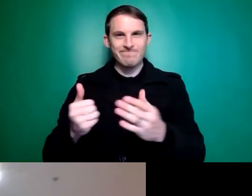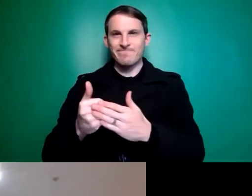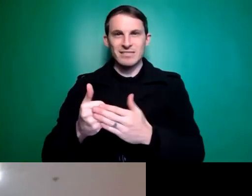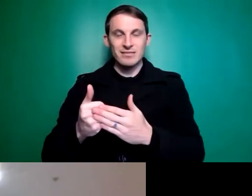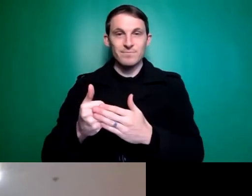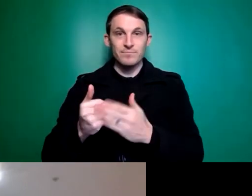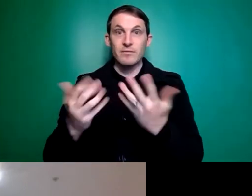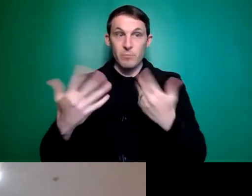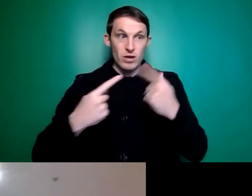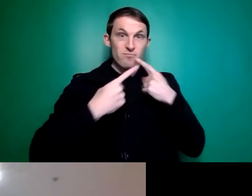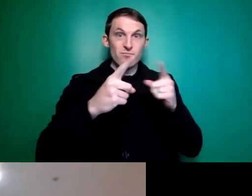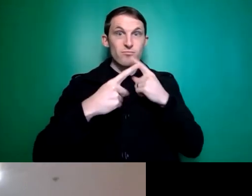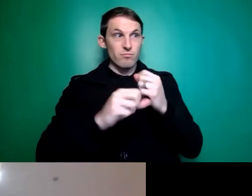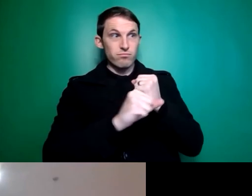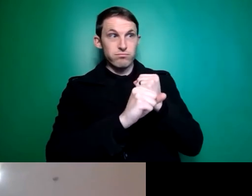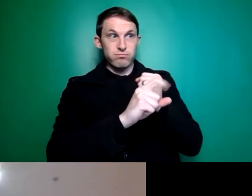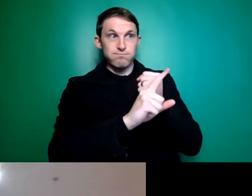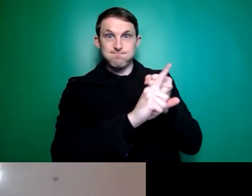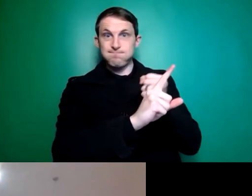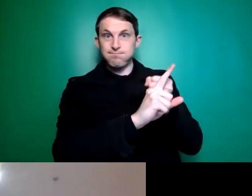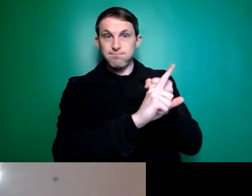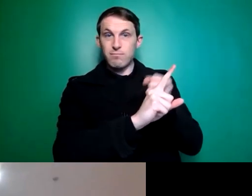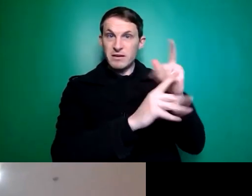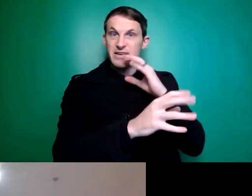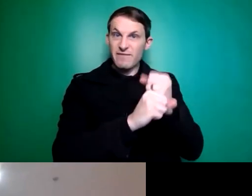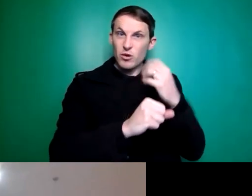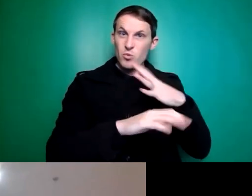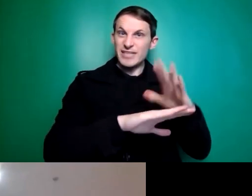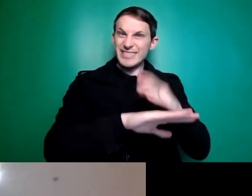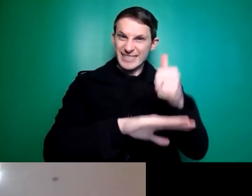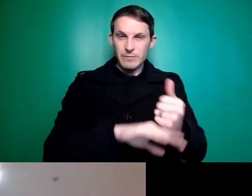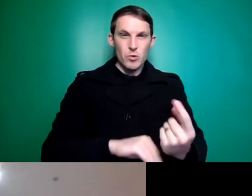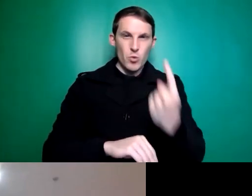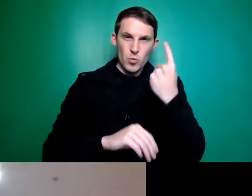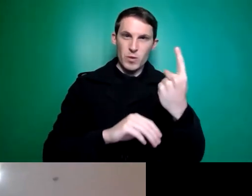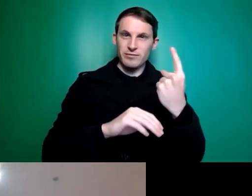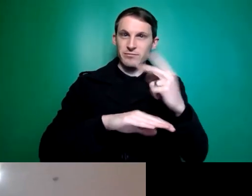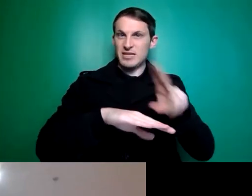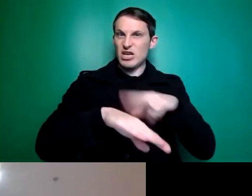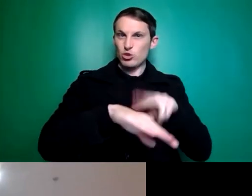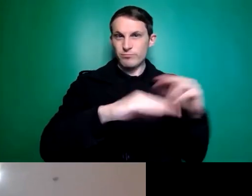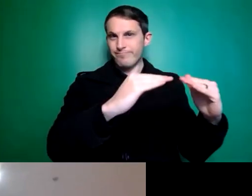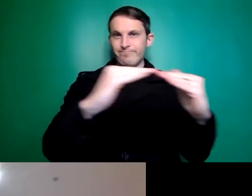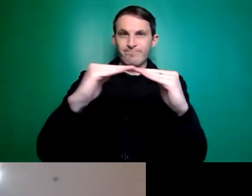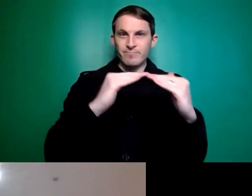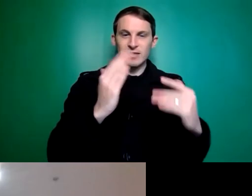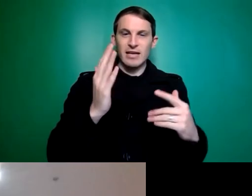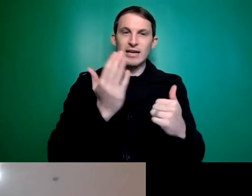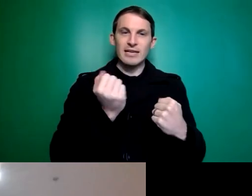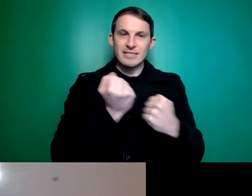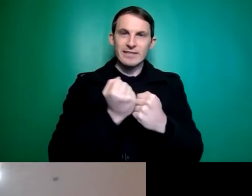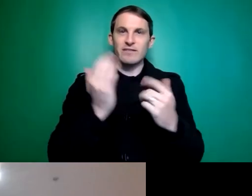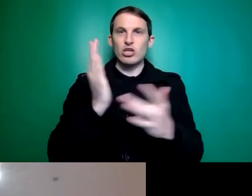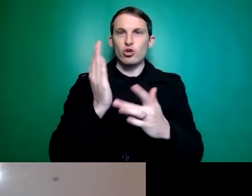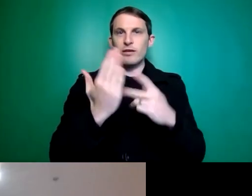problem by asking government to establish one nationally consistent assistive technology program to support all people with disability